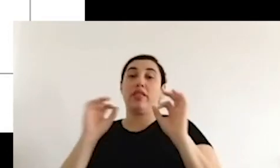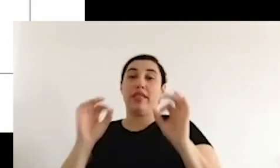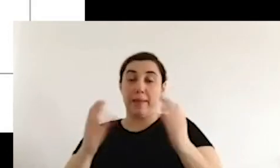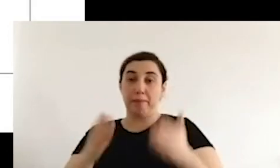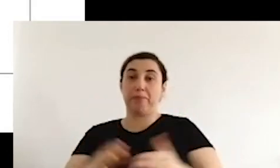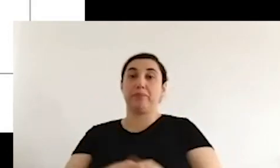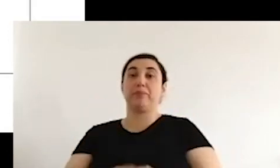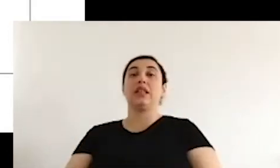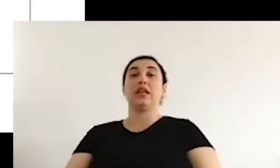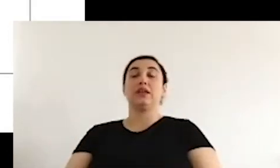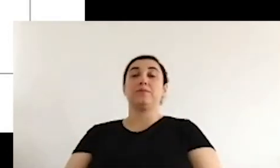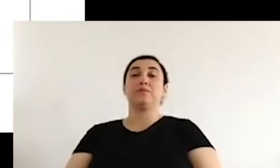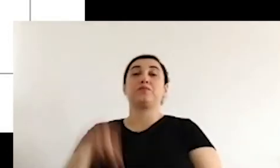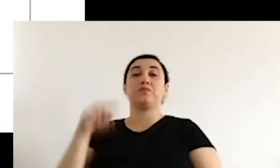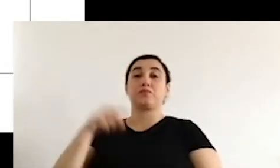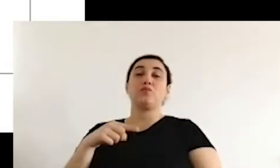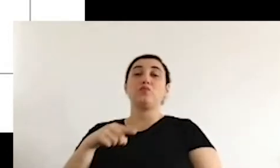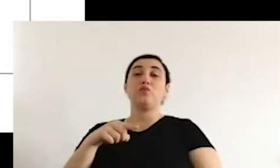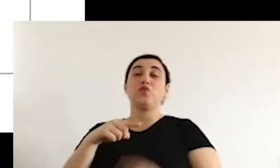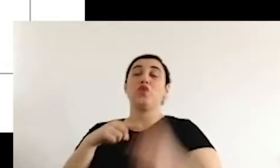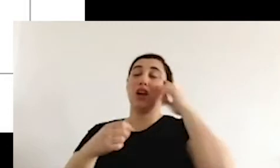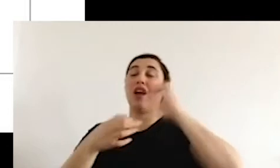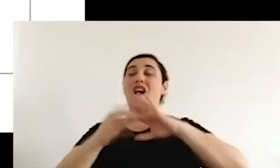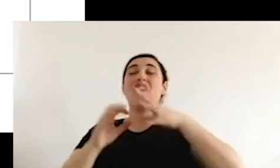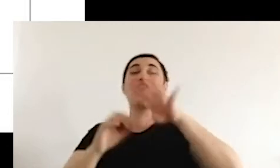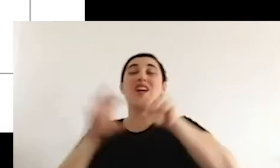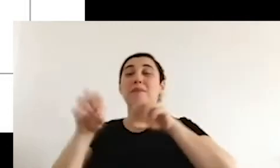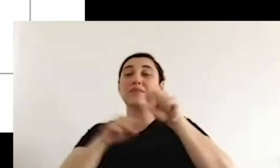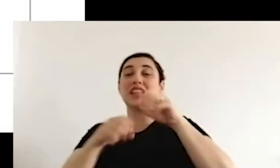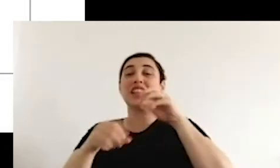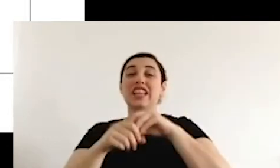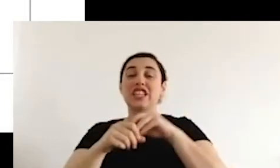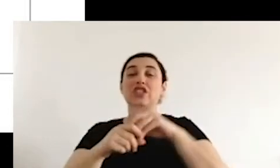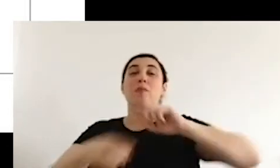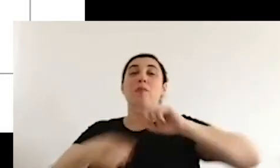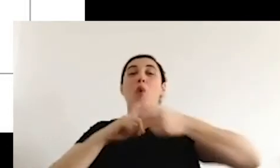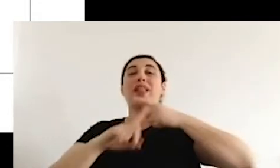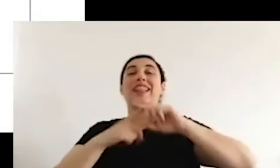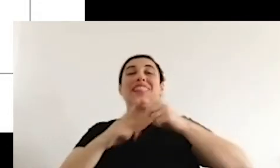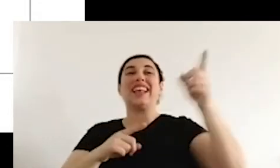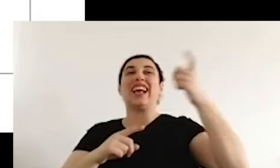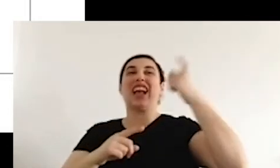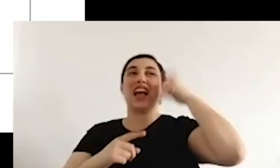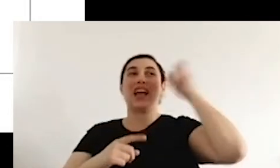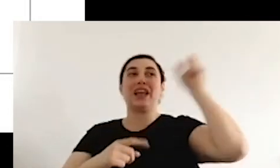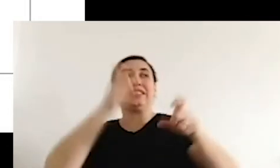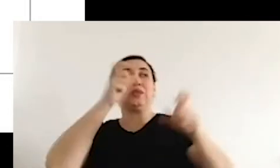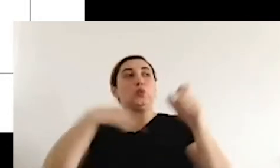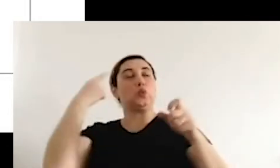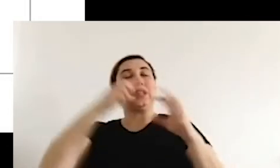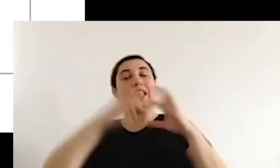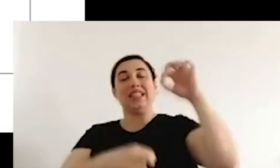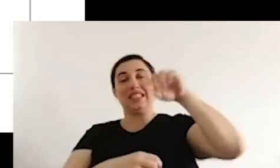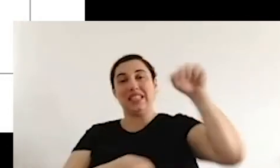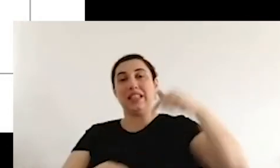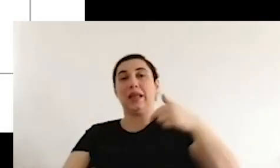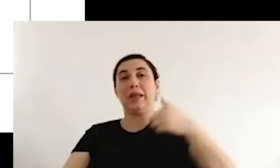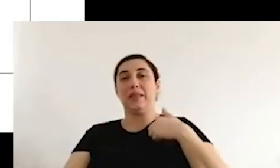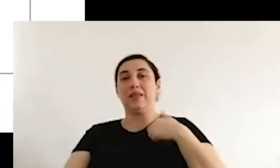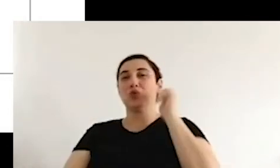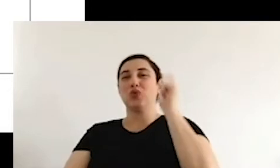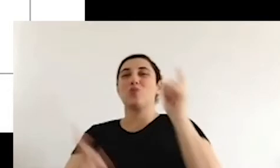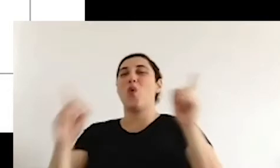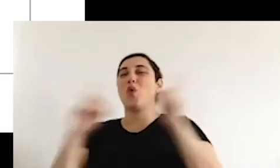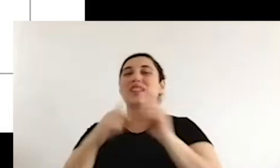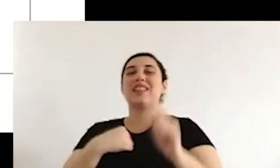As we do all these conceptualization, political theorists tend to